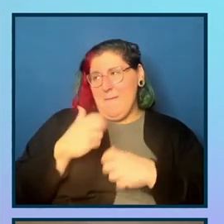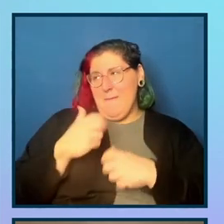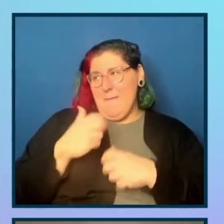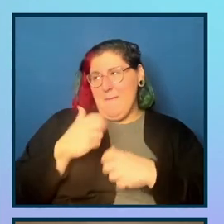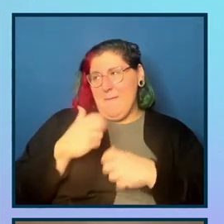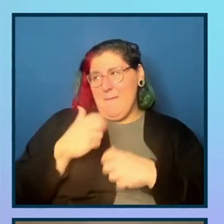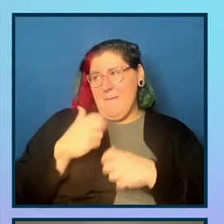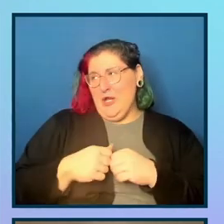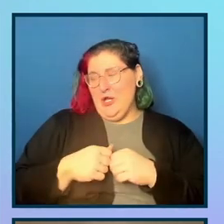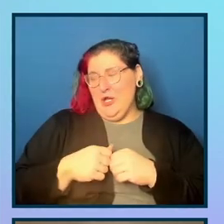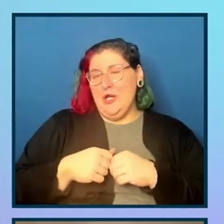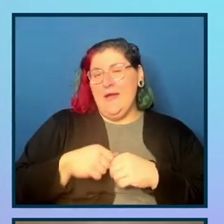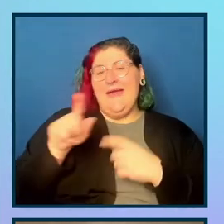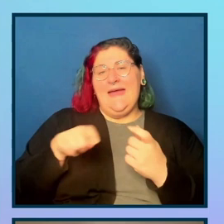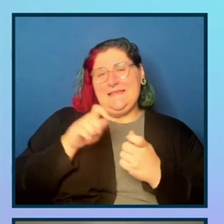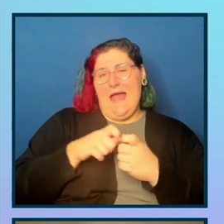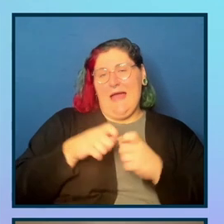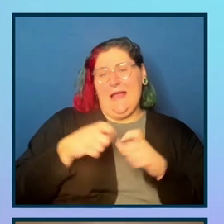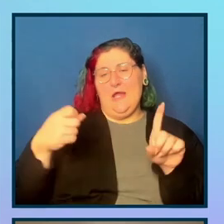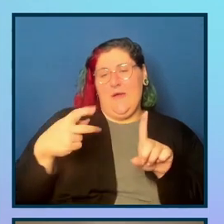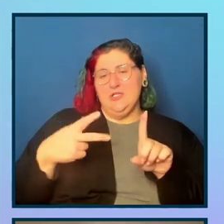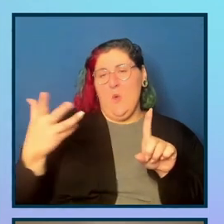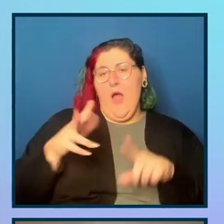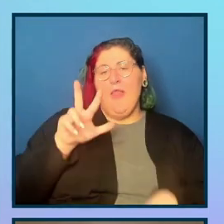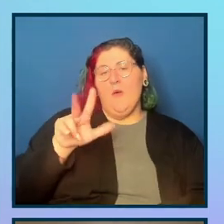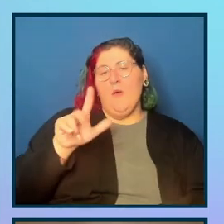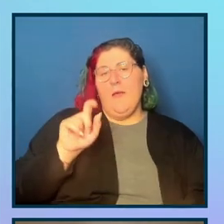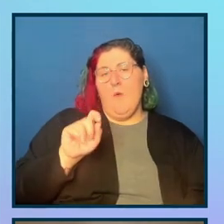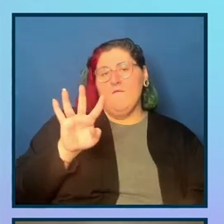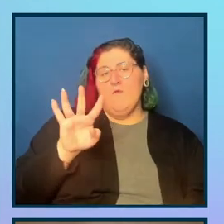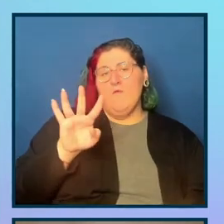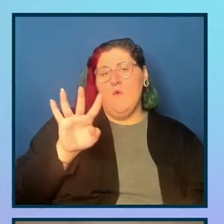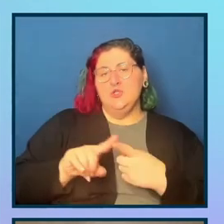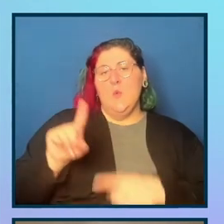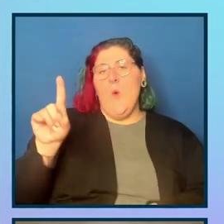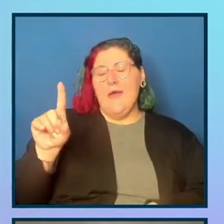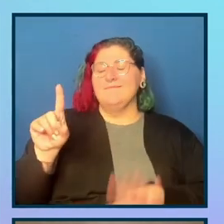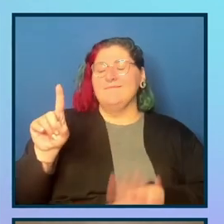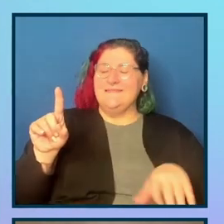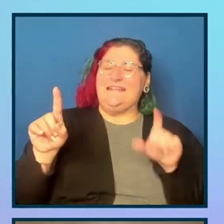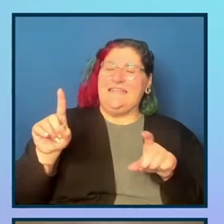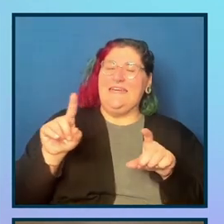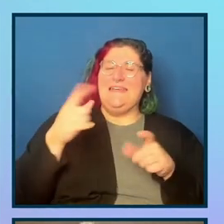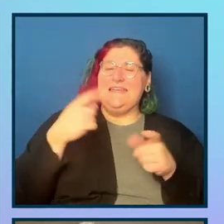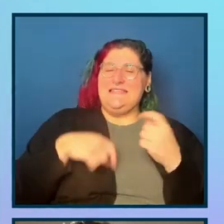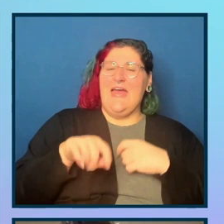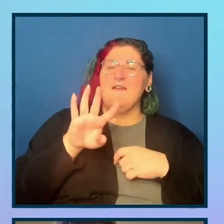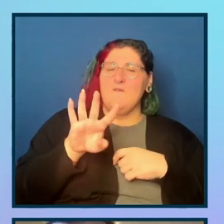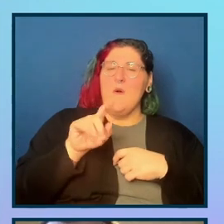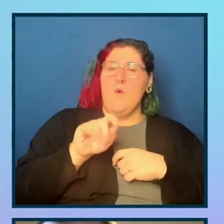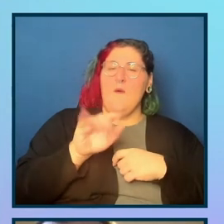3.4 to 1 contrast ratio. And the expected contrast ratio is 4.5 to 1. So